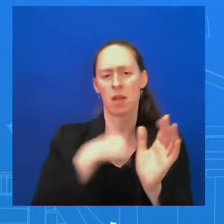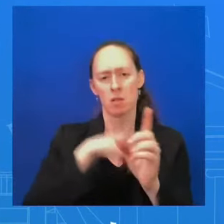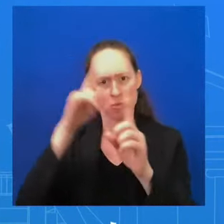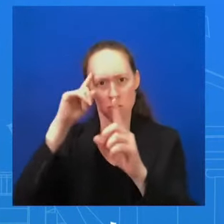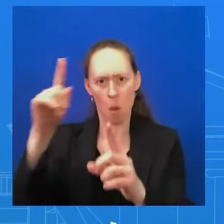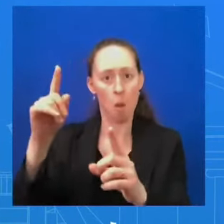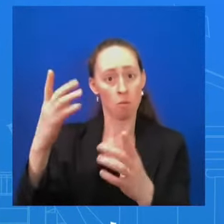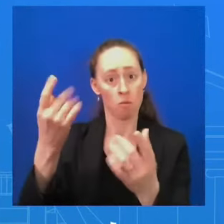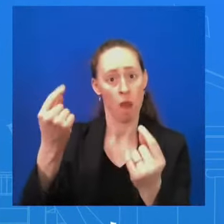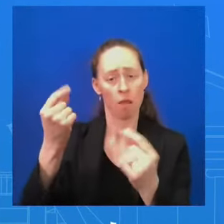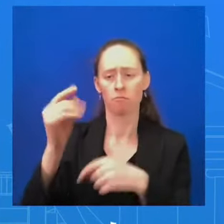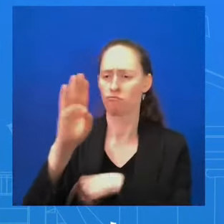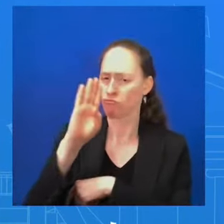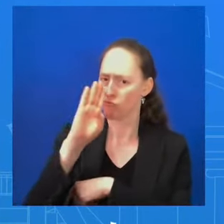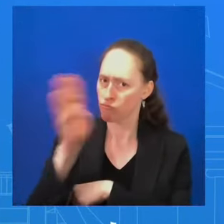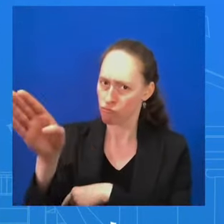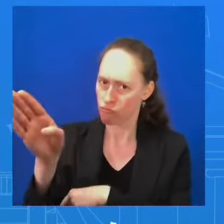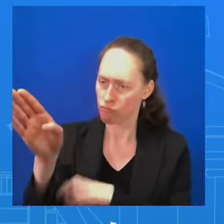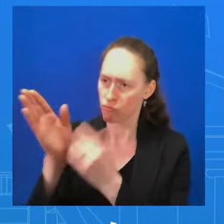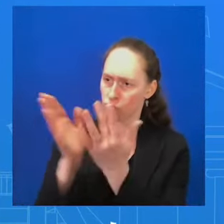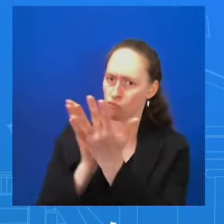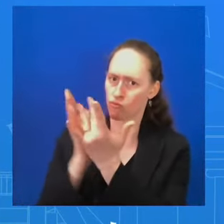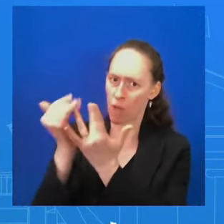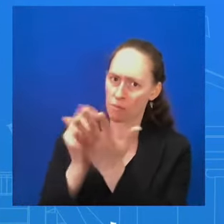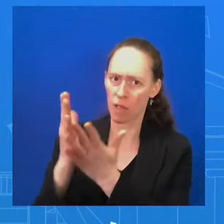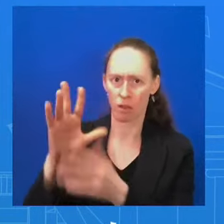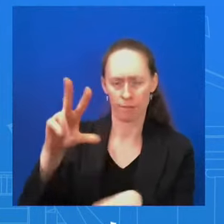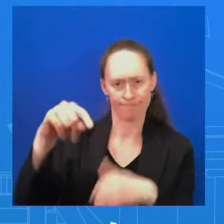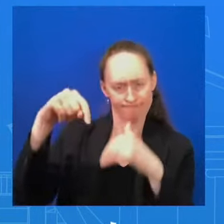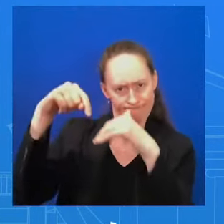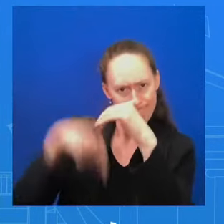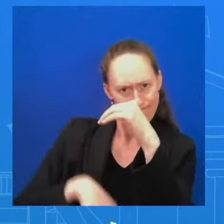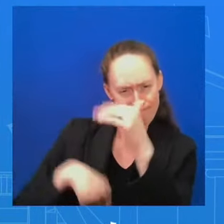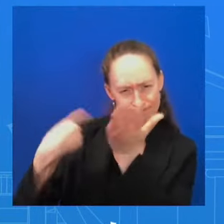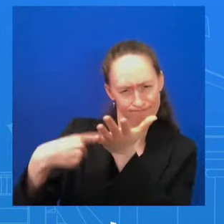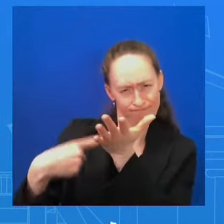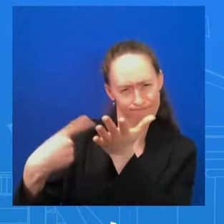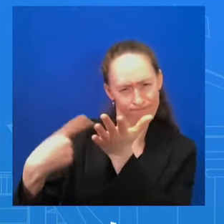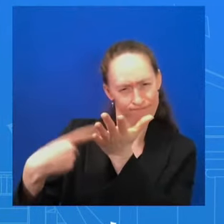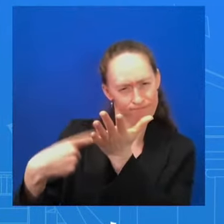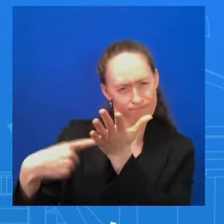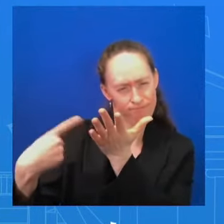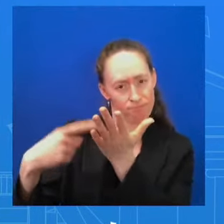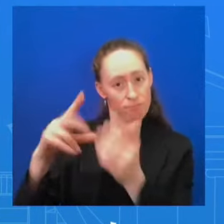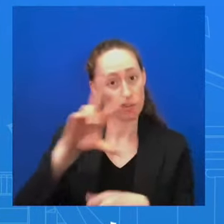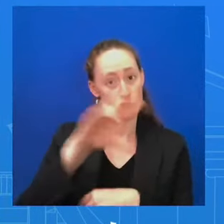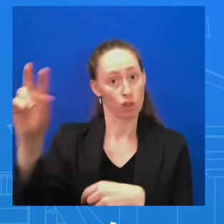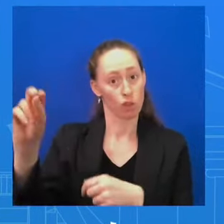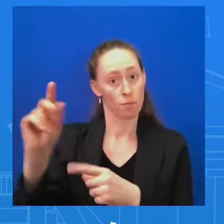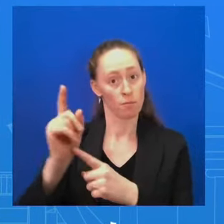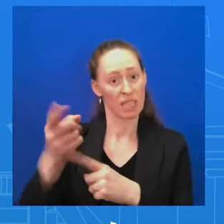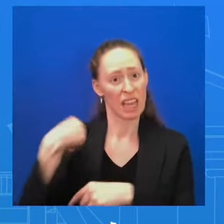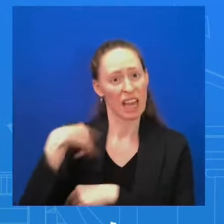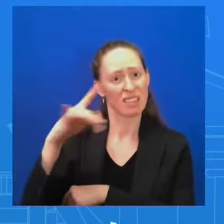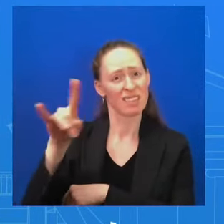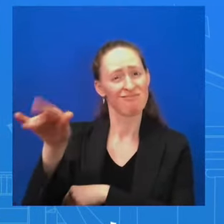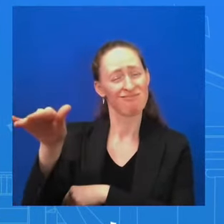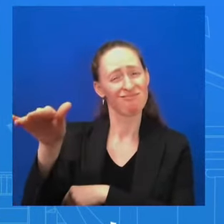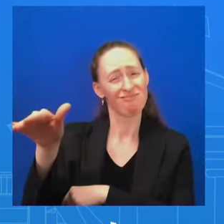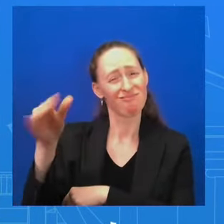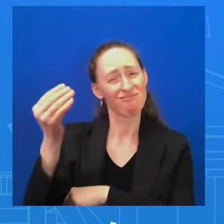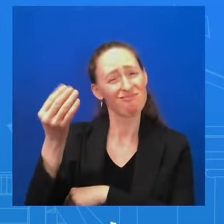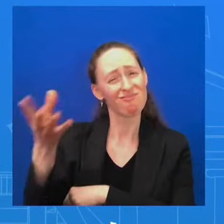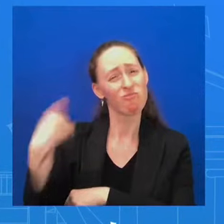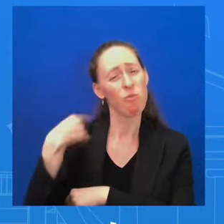30 minutes, if you heard from my colleague. And we have said this many times before. You've heard this from us. You've heard this from the president himself.